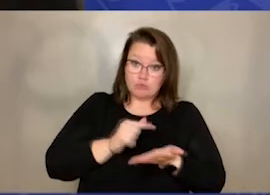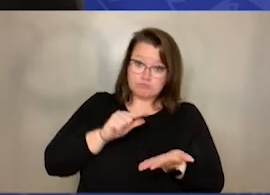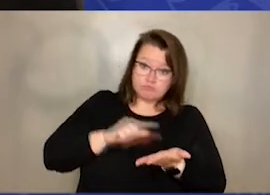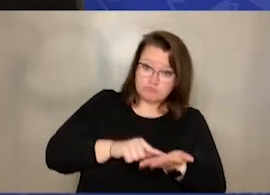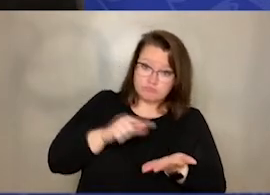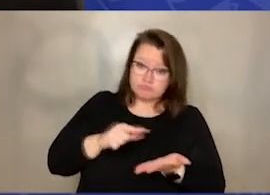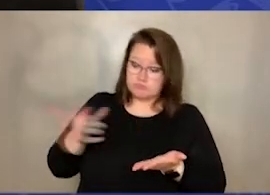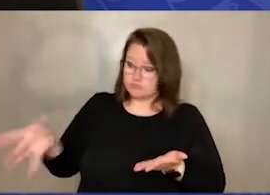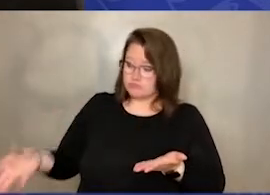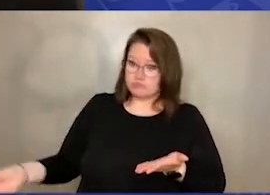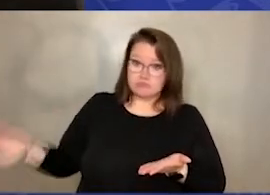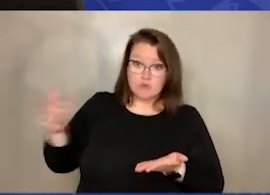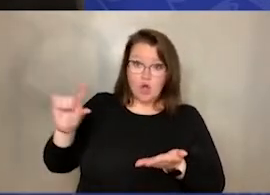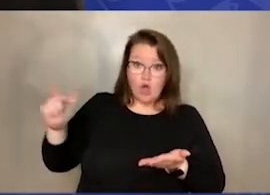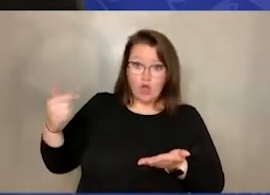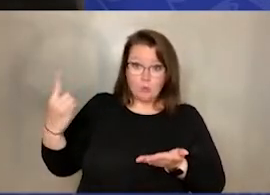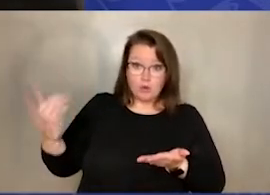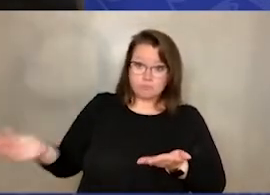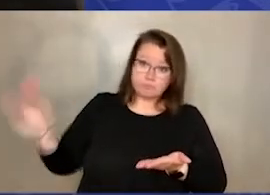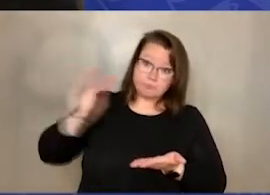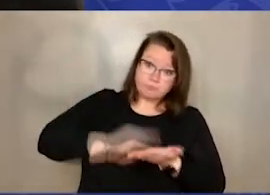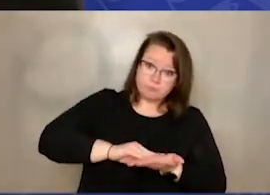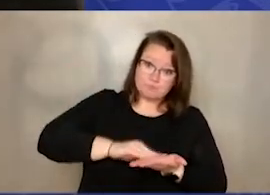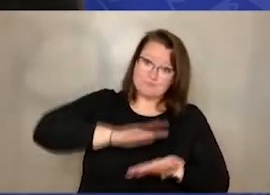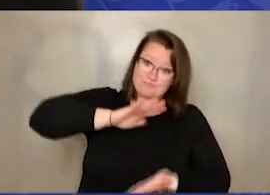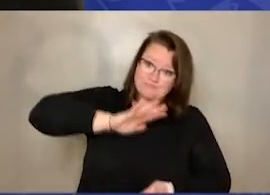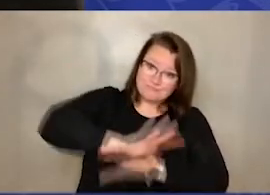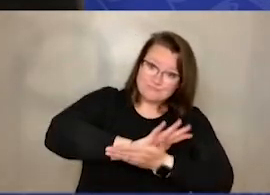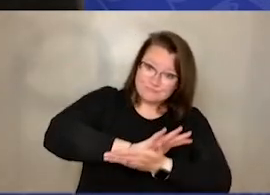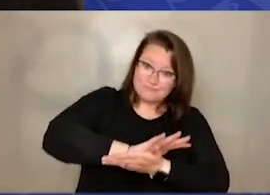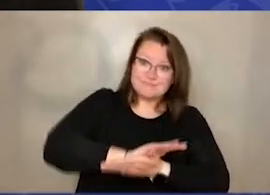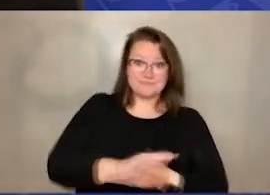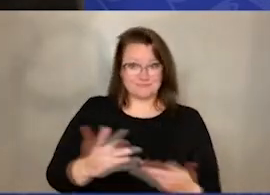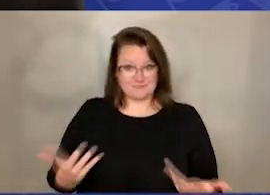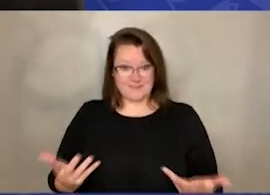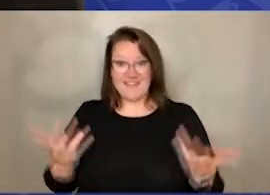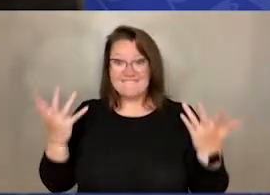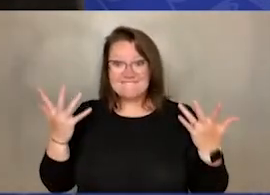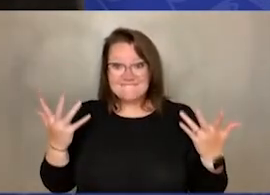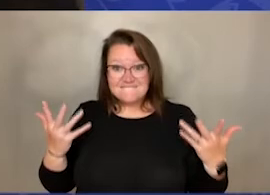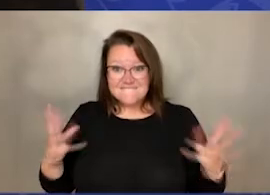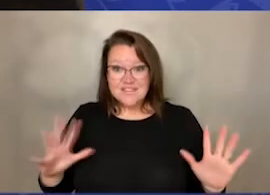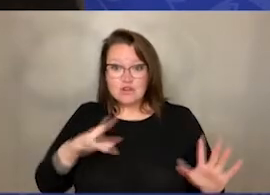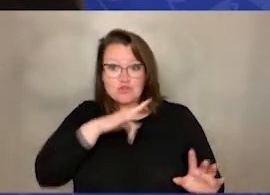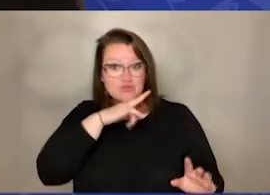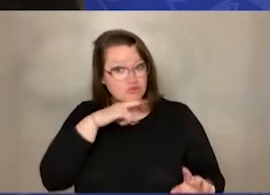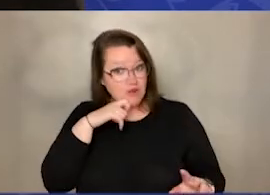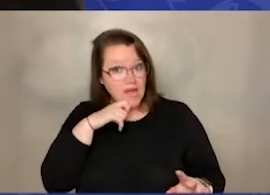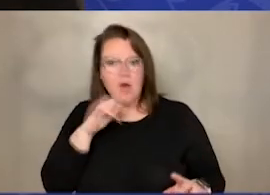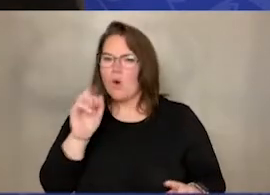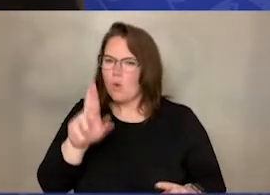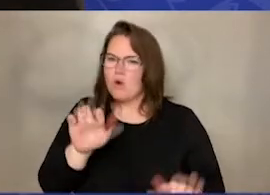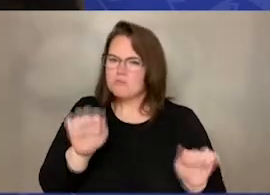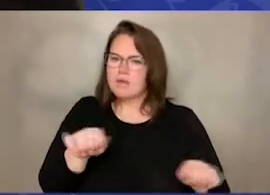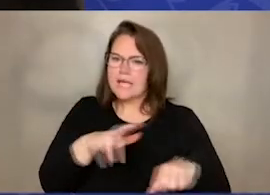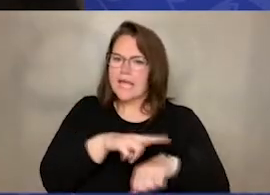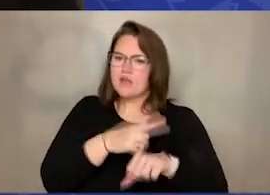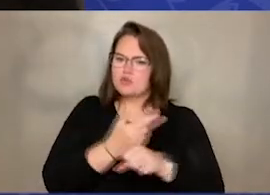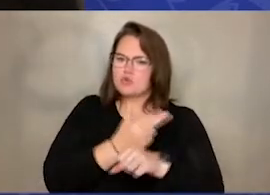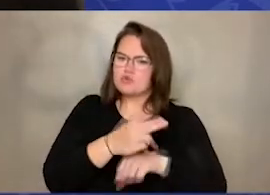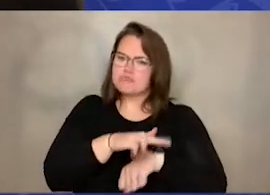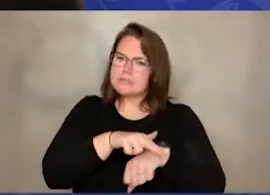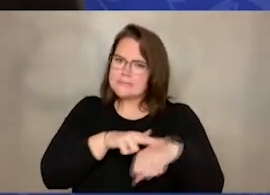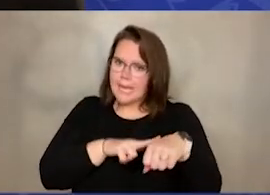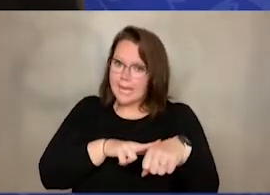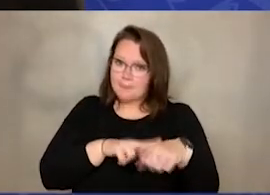stick them together and squish them. Once your glue is dry or tape is put on, you'll